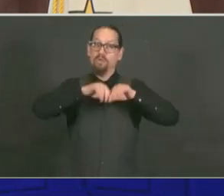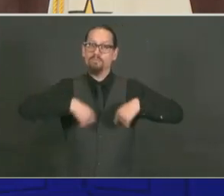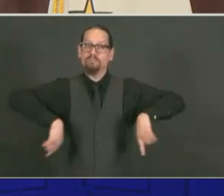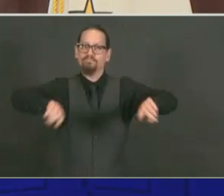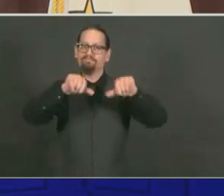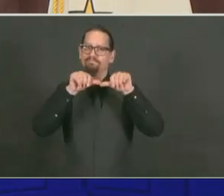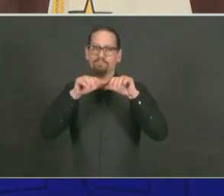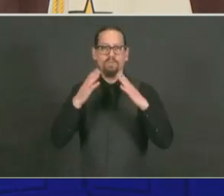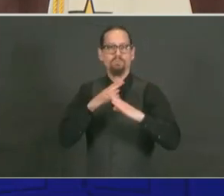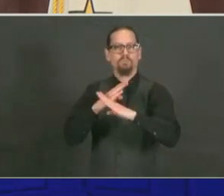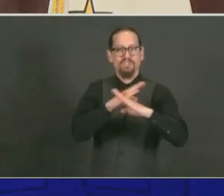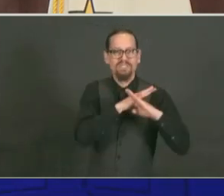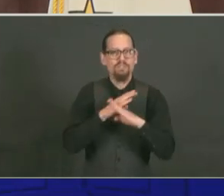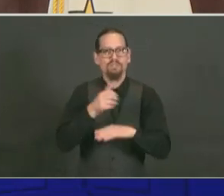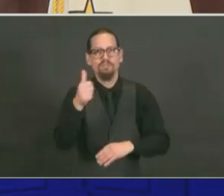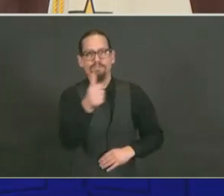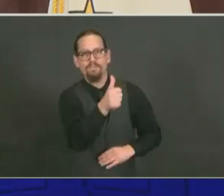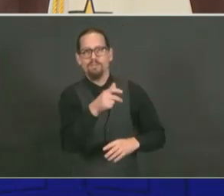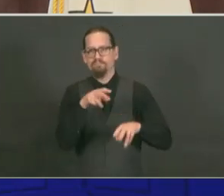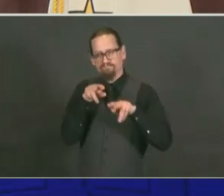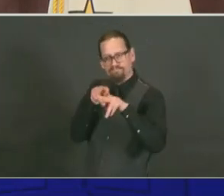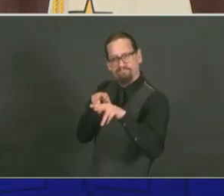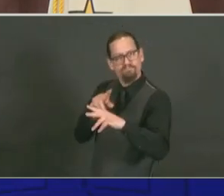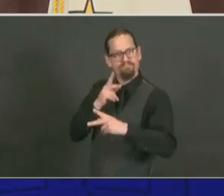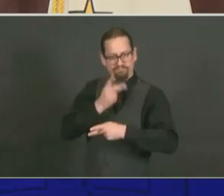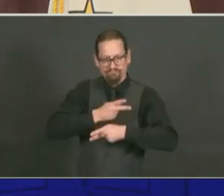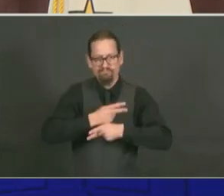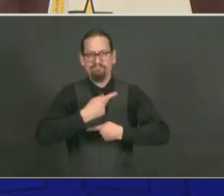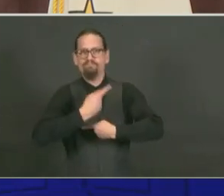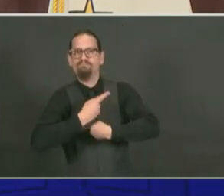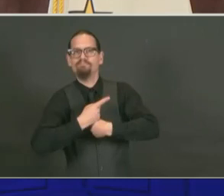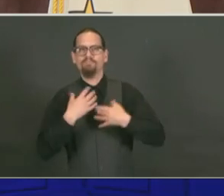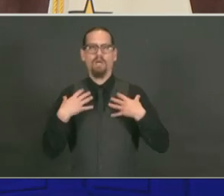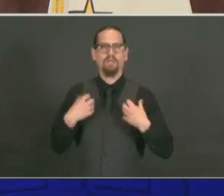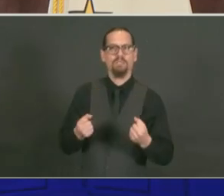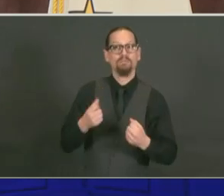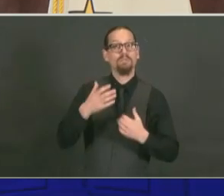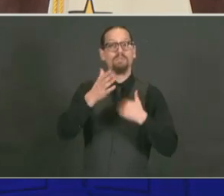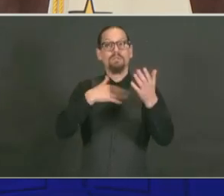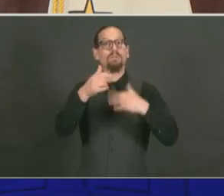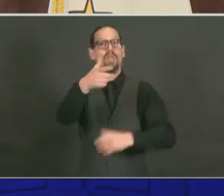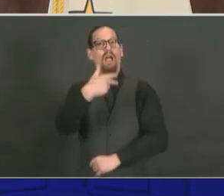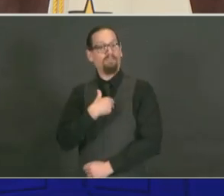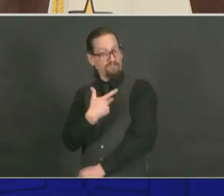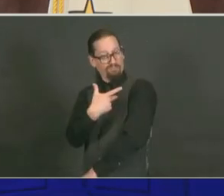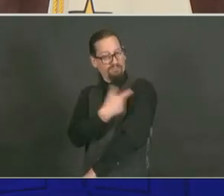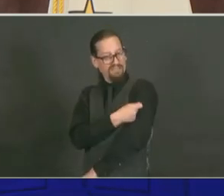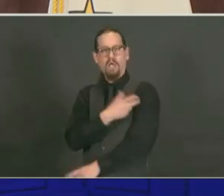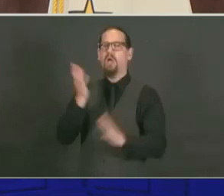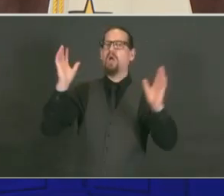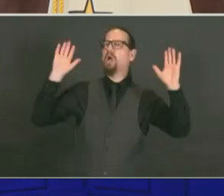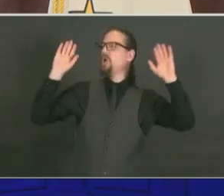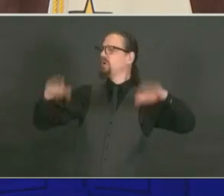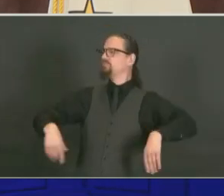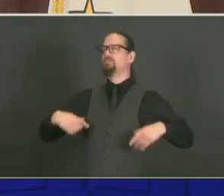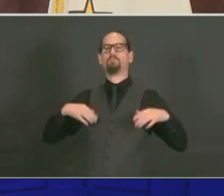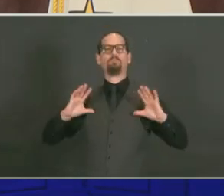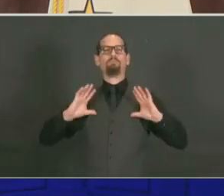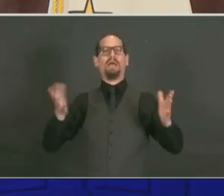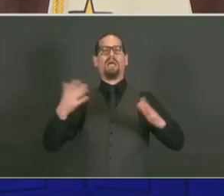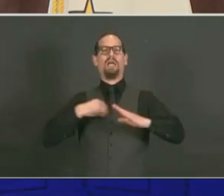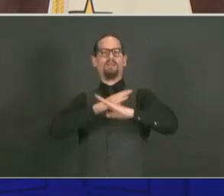virus even after we have been vaccinated. COVID-19 vaccine is